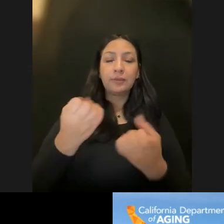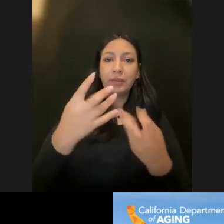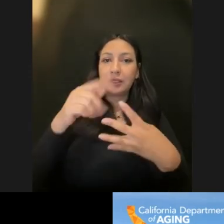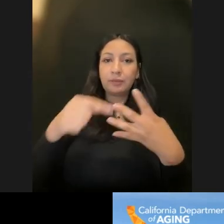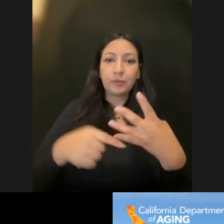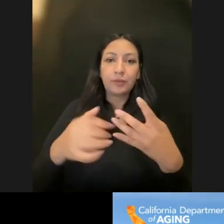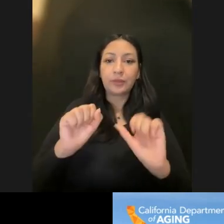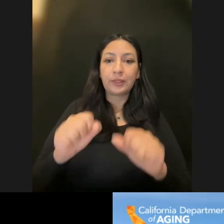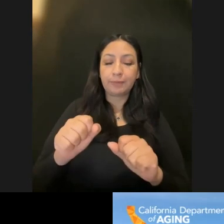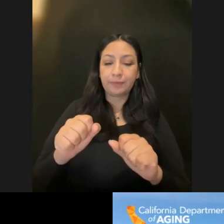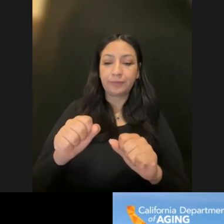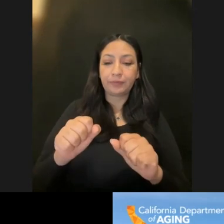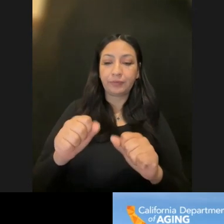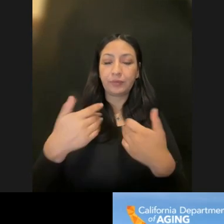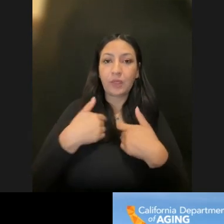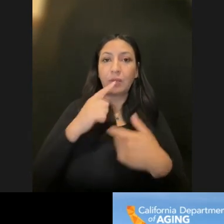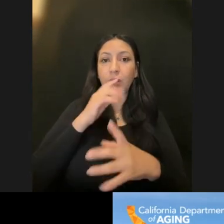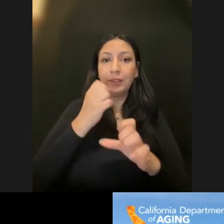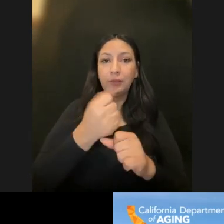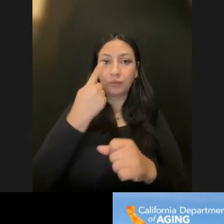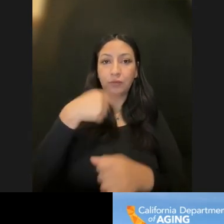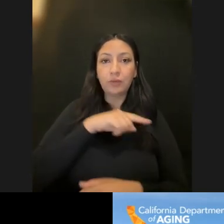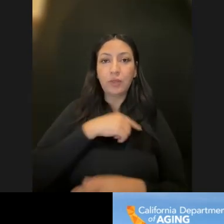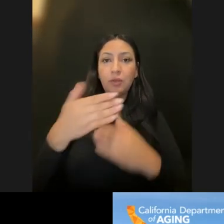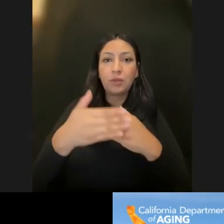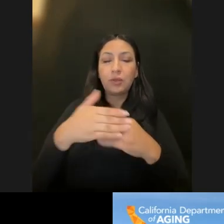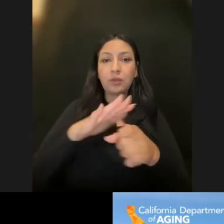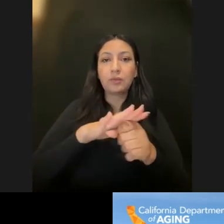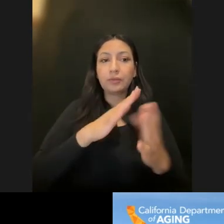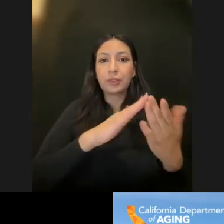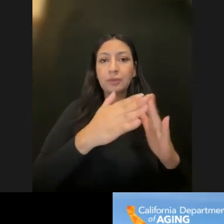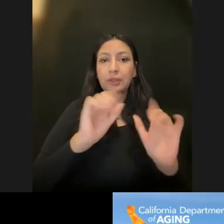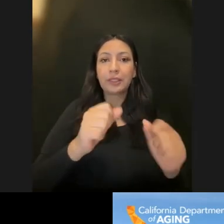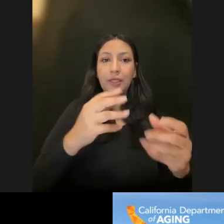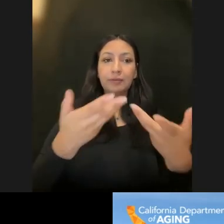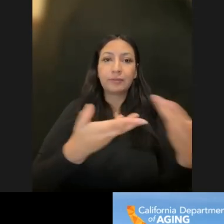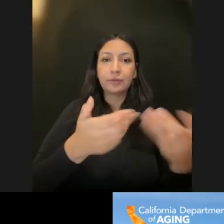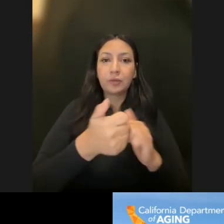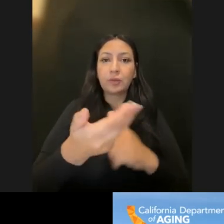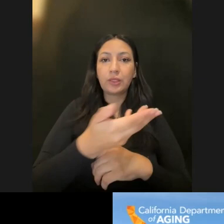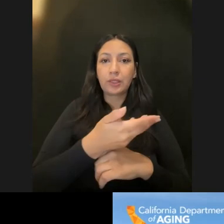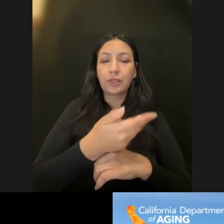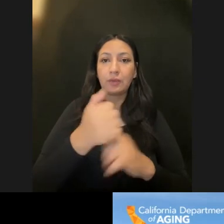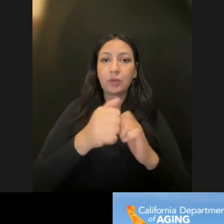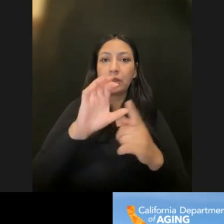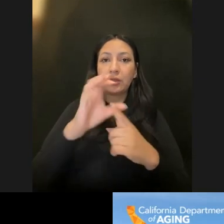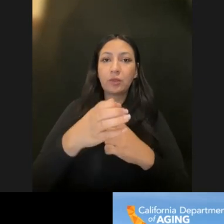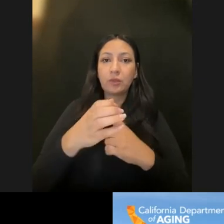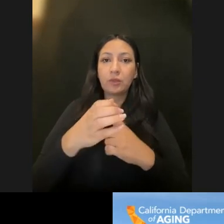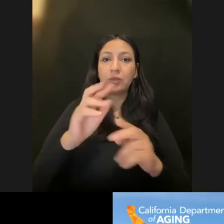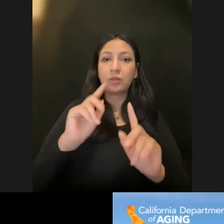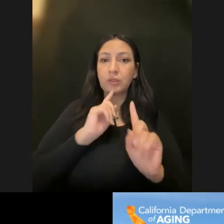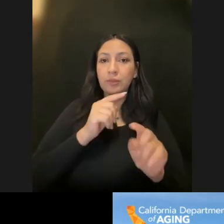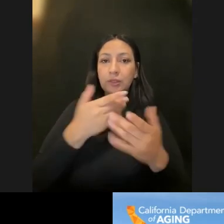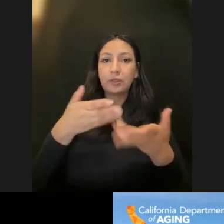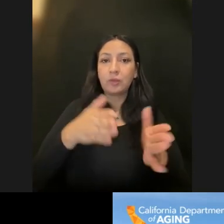that can have the trust of our local communities and can engage with them in a culturally responsive way